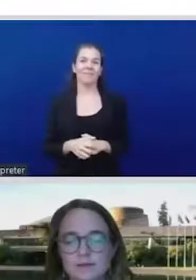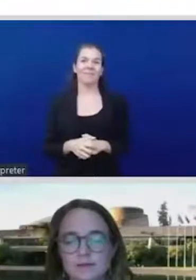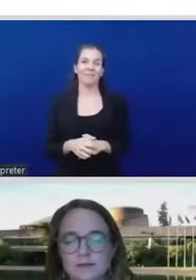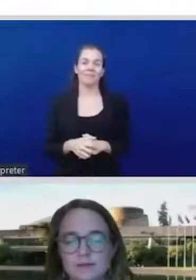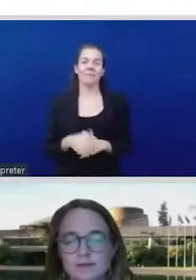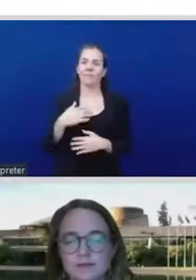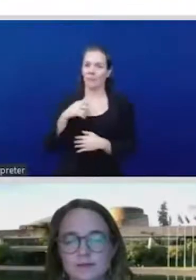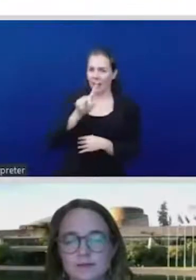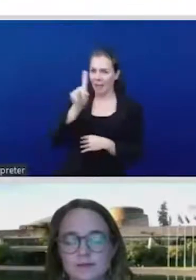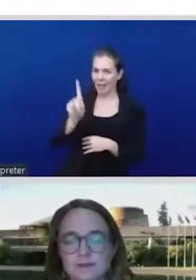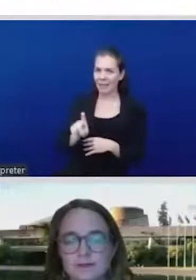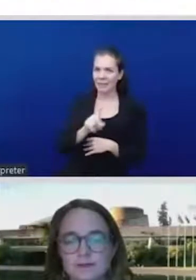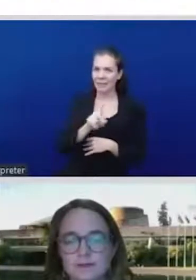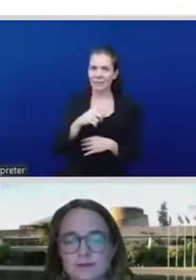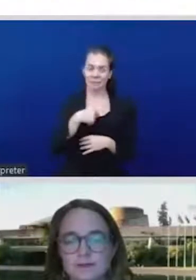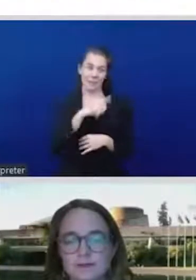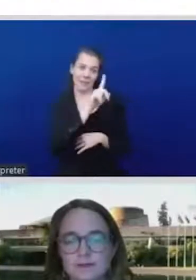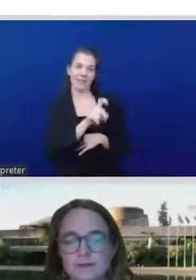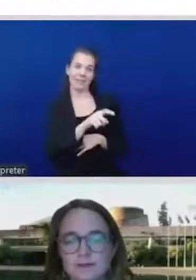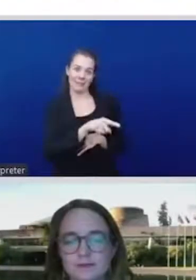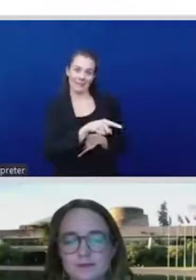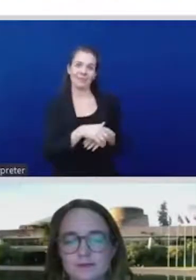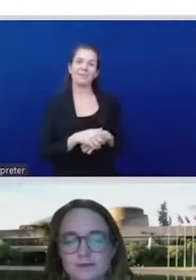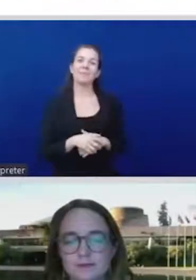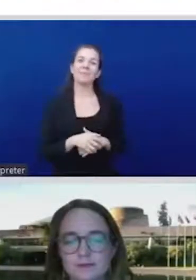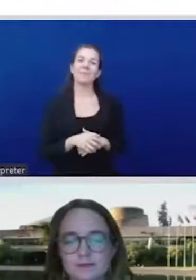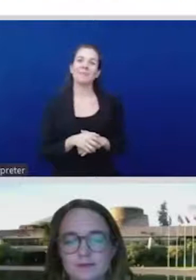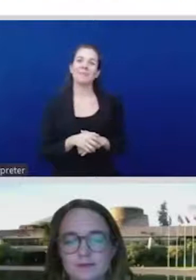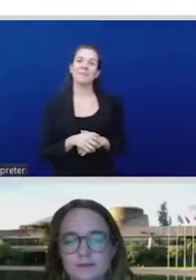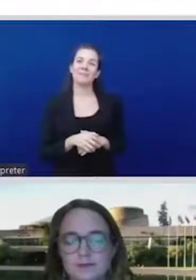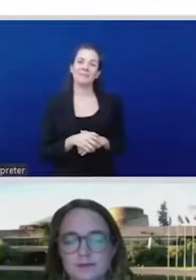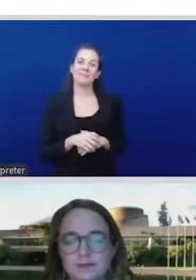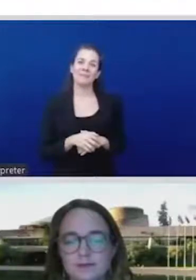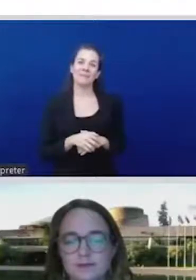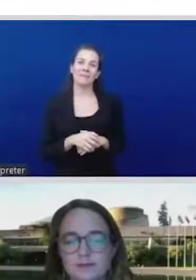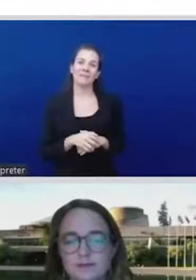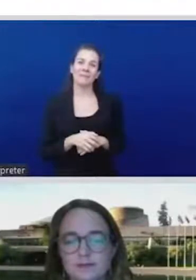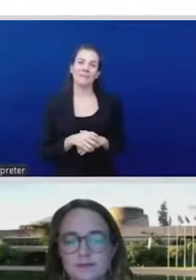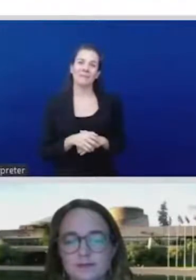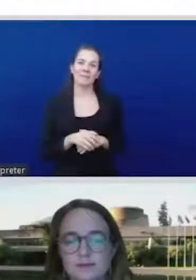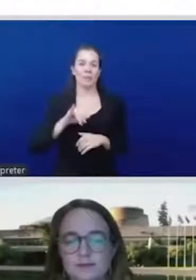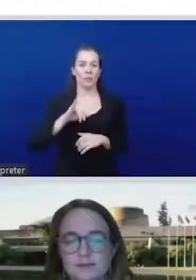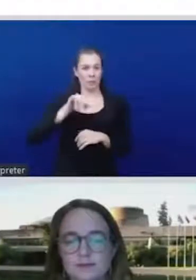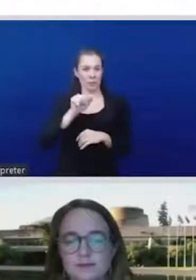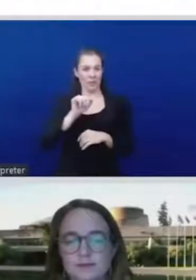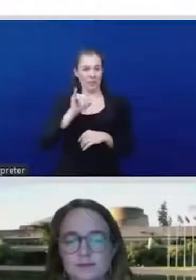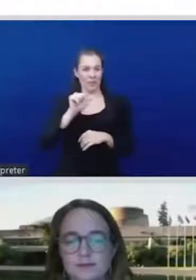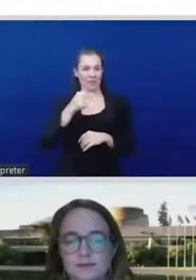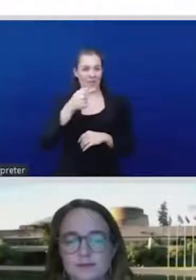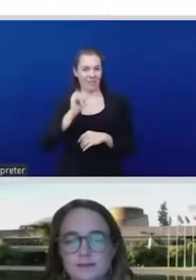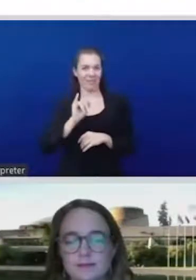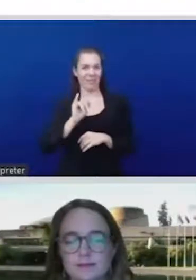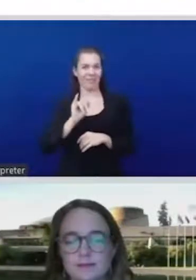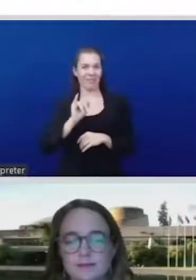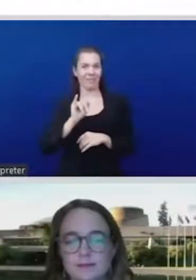taking advantage of what the other speakers have said, but, you know, from your experience from, you know, this